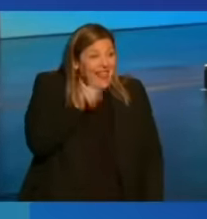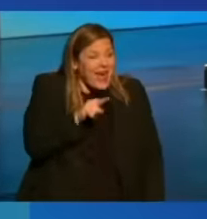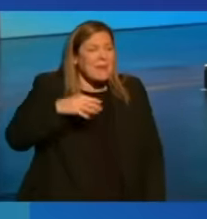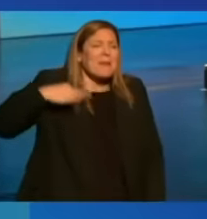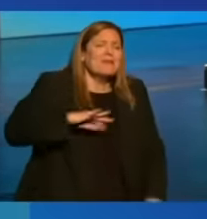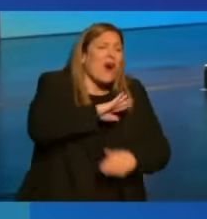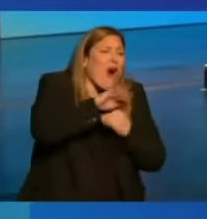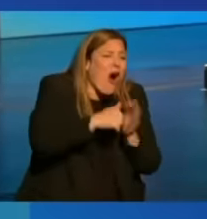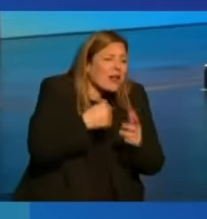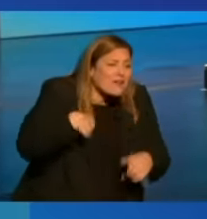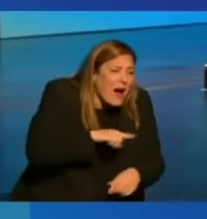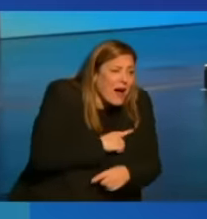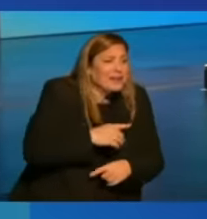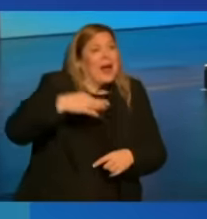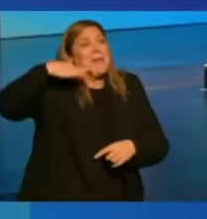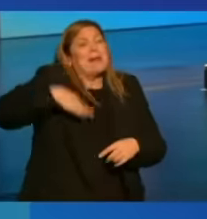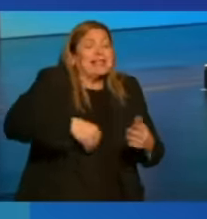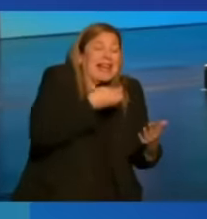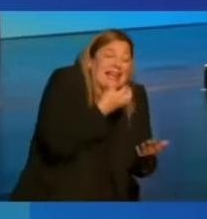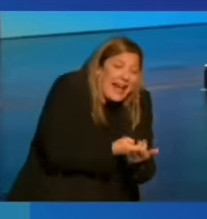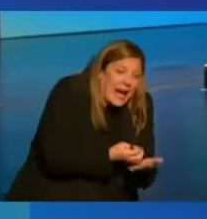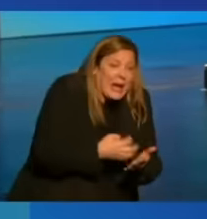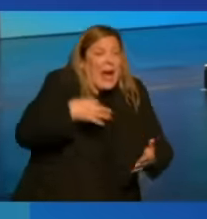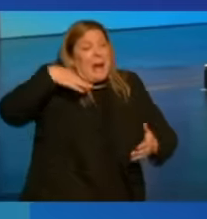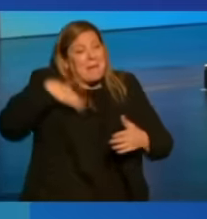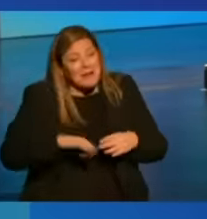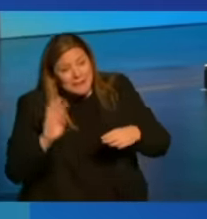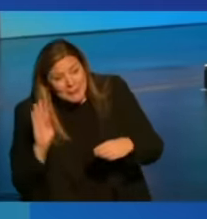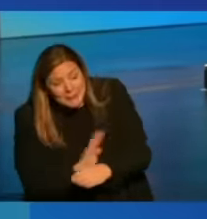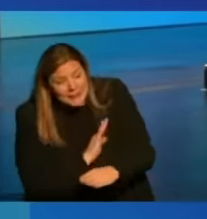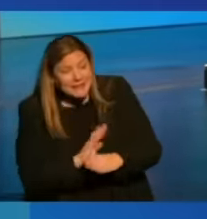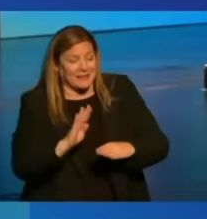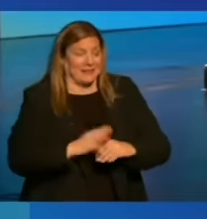And that benefits the economy. And that benefits business.